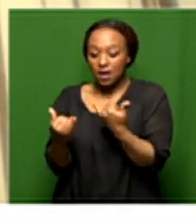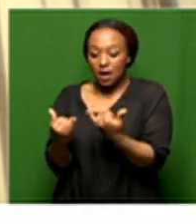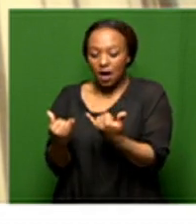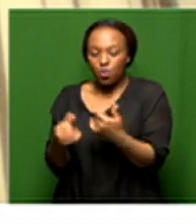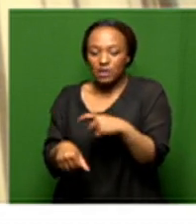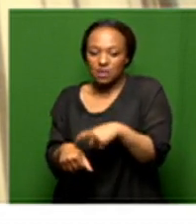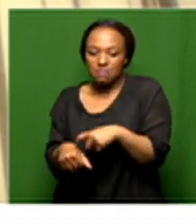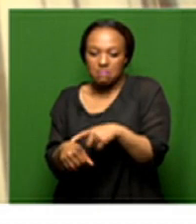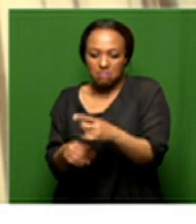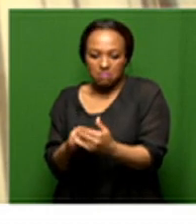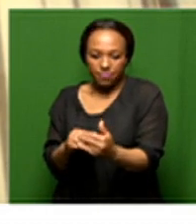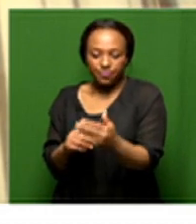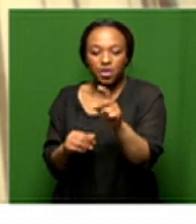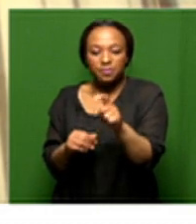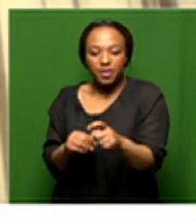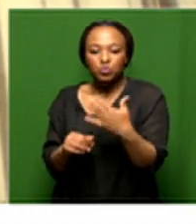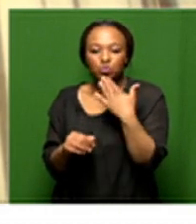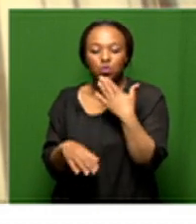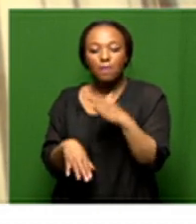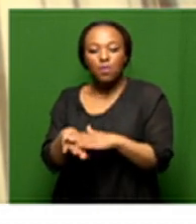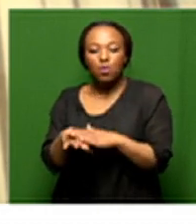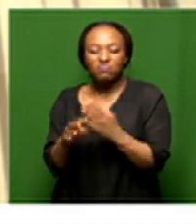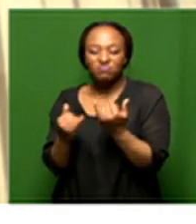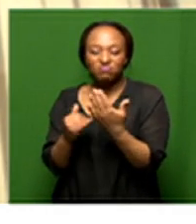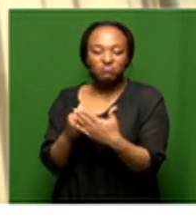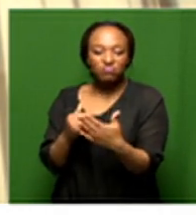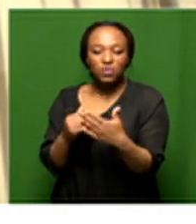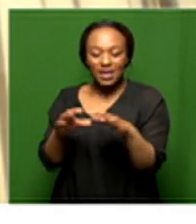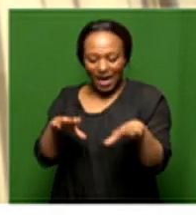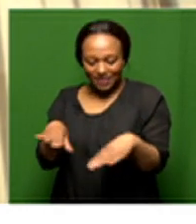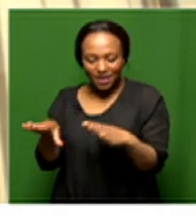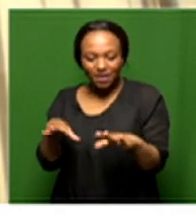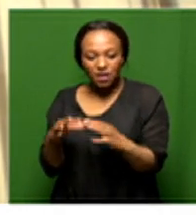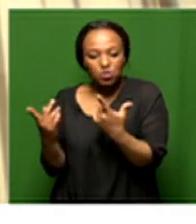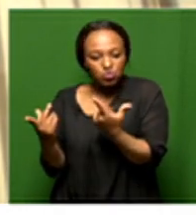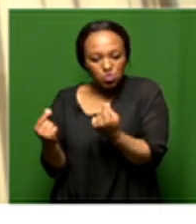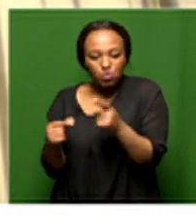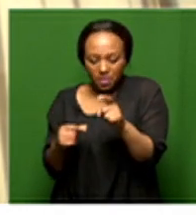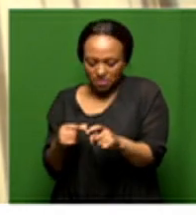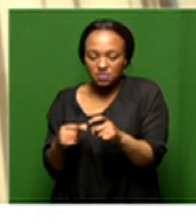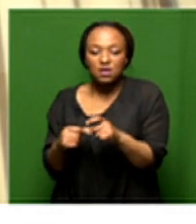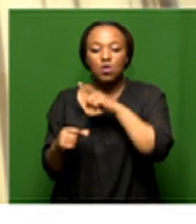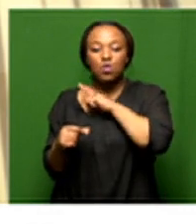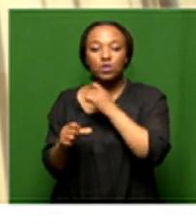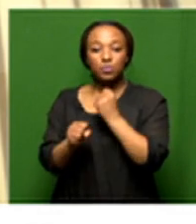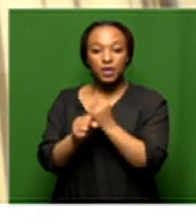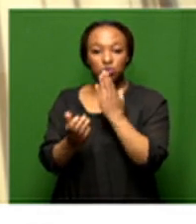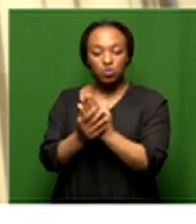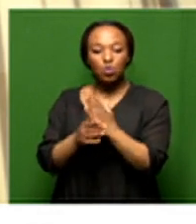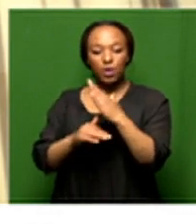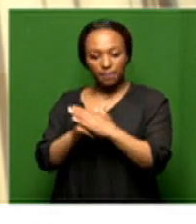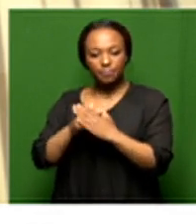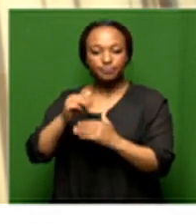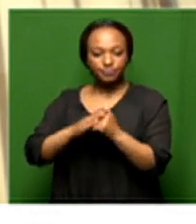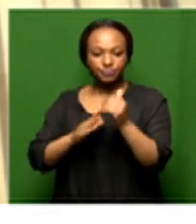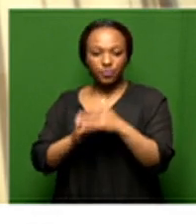as we say for us to be able to get into a mode of being action orientated and ensuring that we are beginning to build